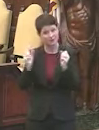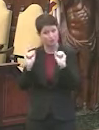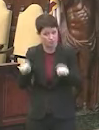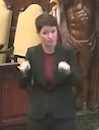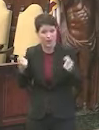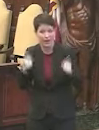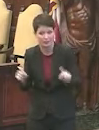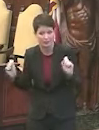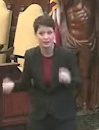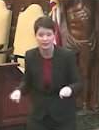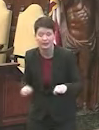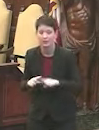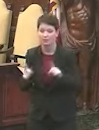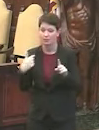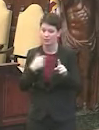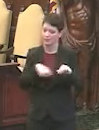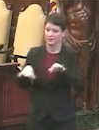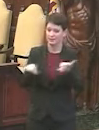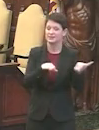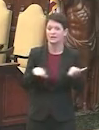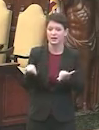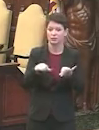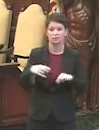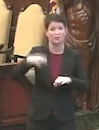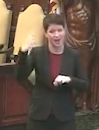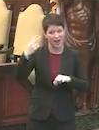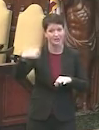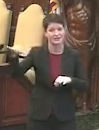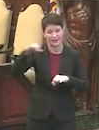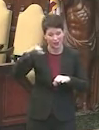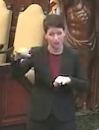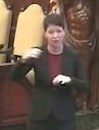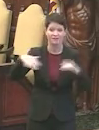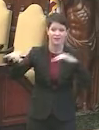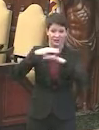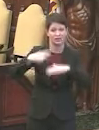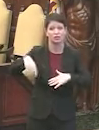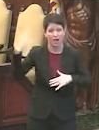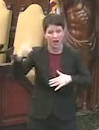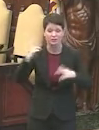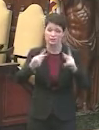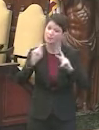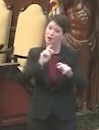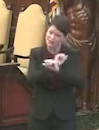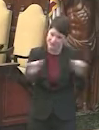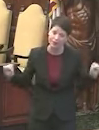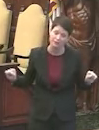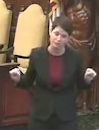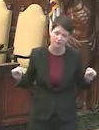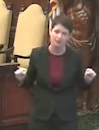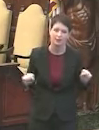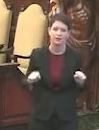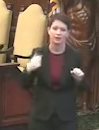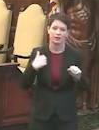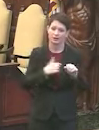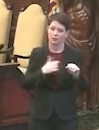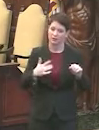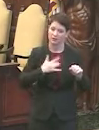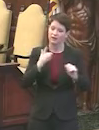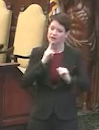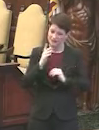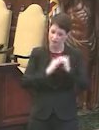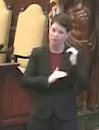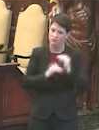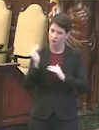we want the standards to be high. We want the ventilation to be high so that people are safe. We do feel that it's pretty